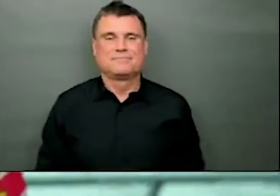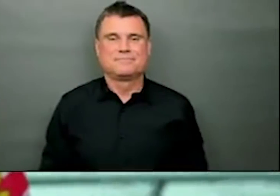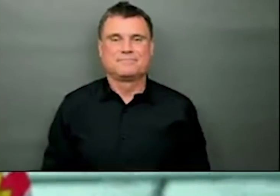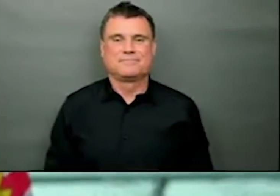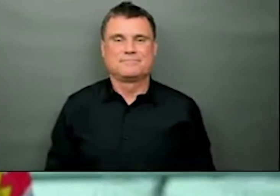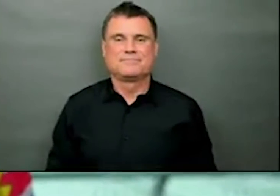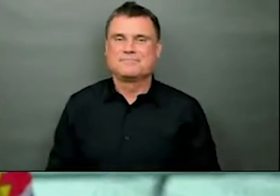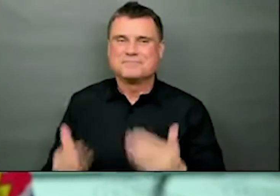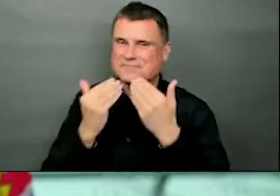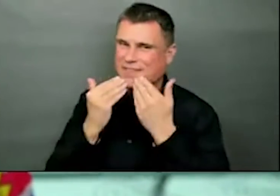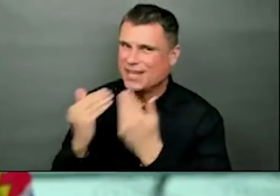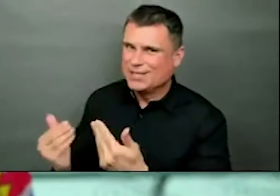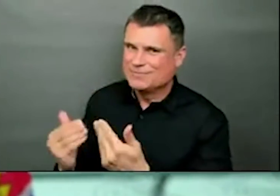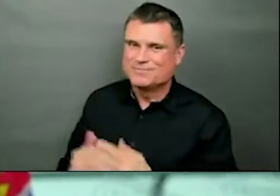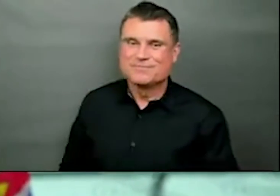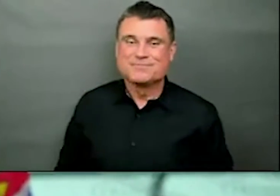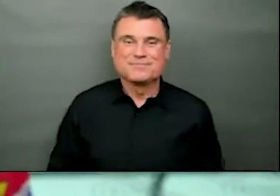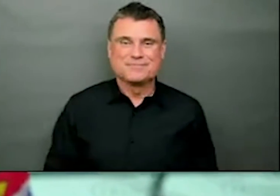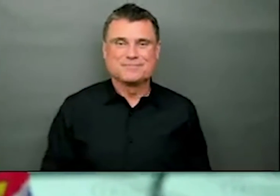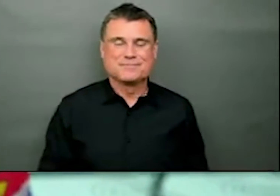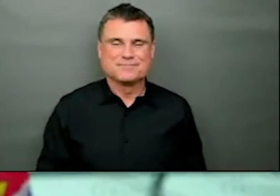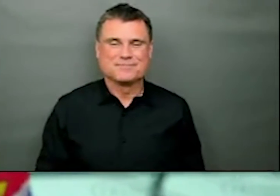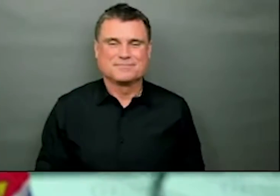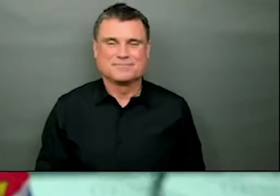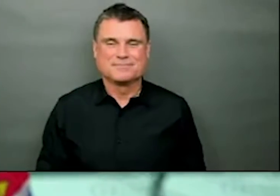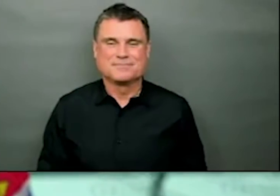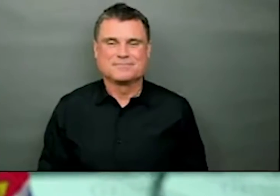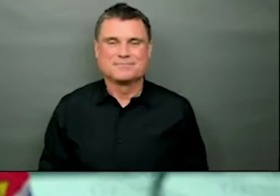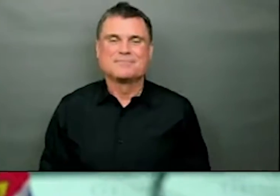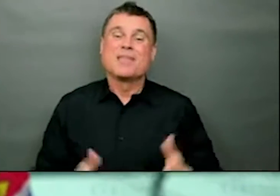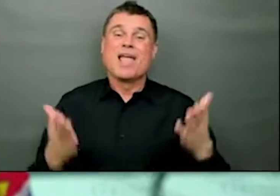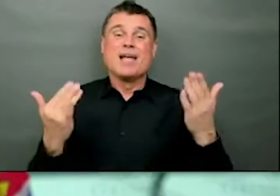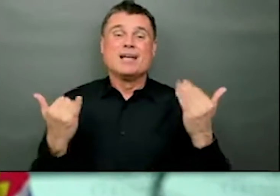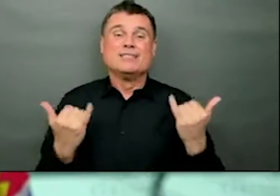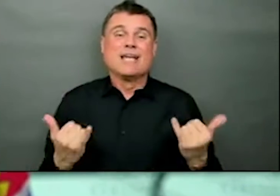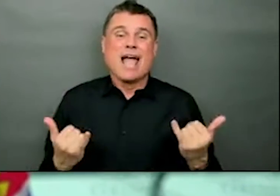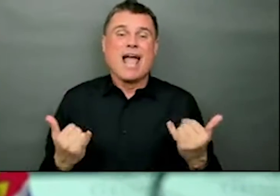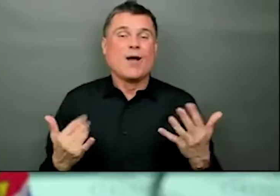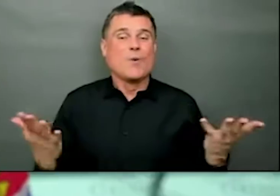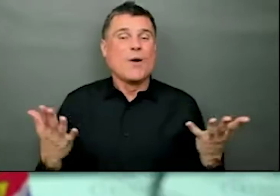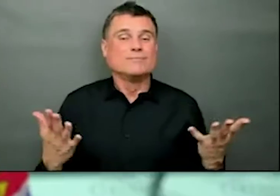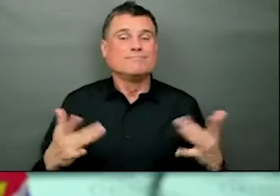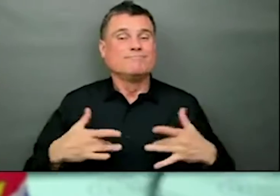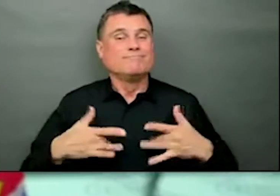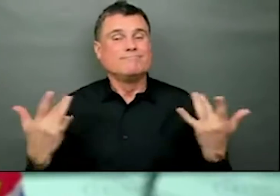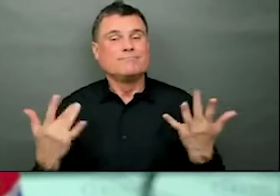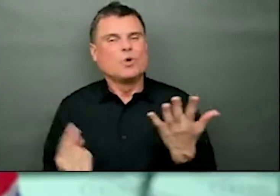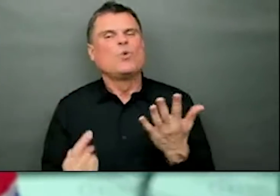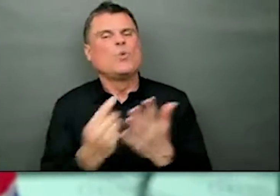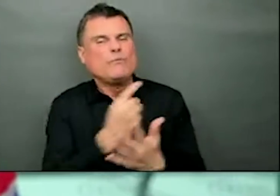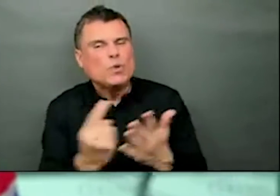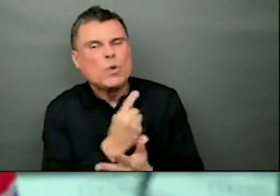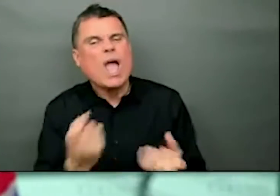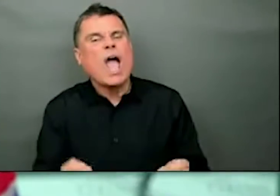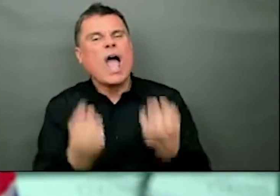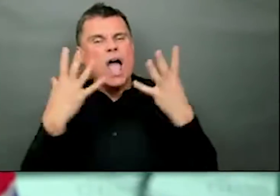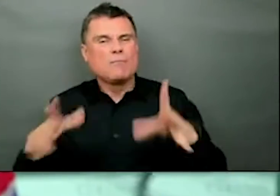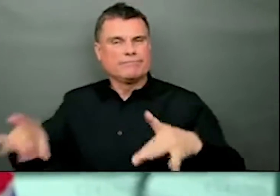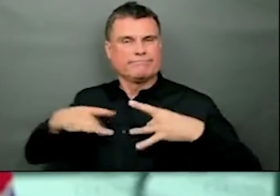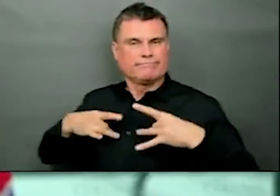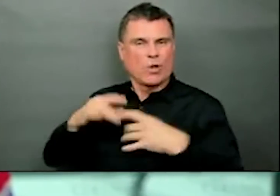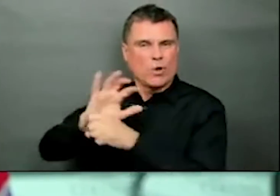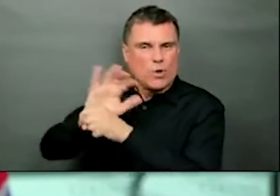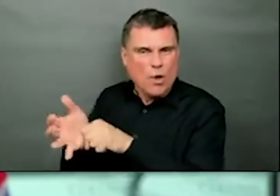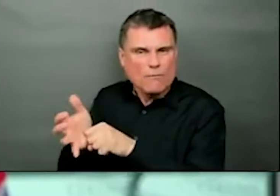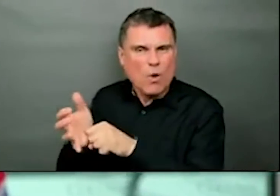Thank you very much and good afternoon. So today to start we will go through our usual review of our number of cases in the